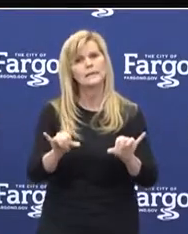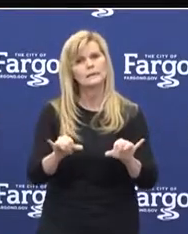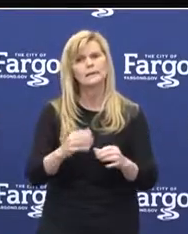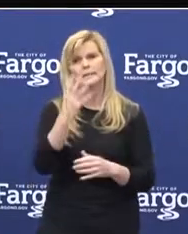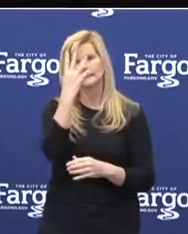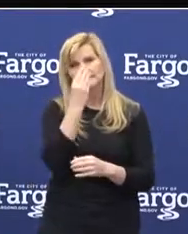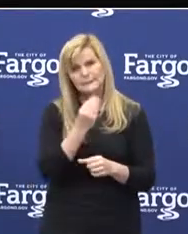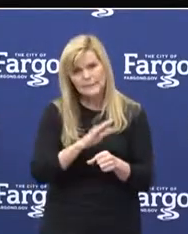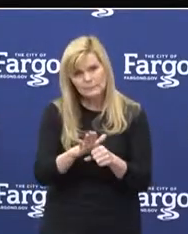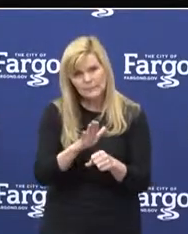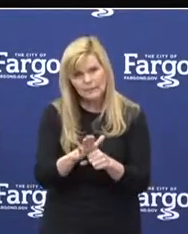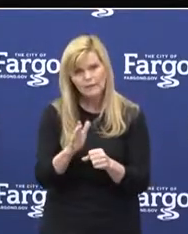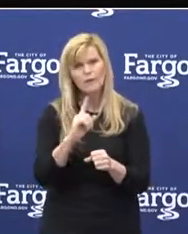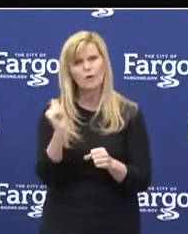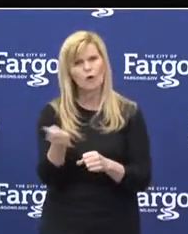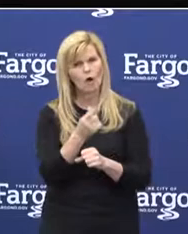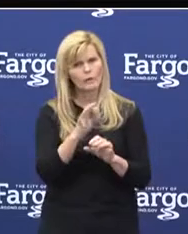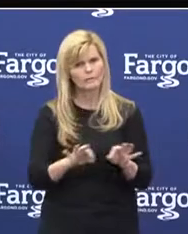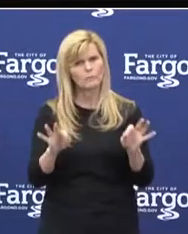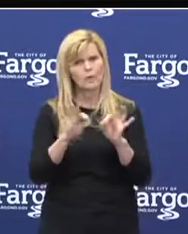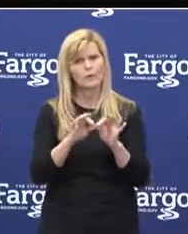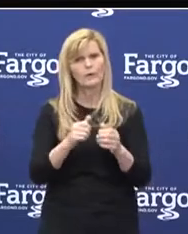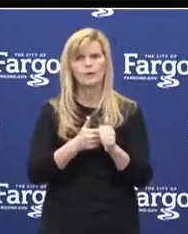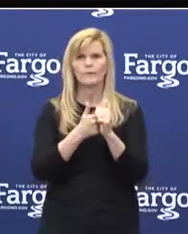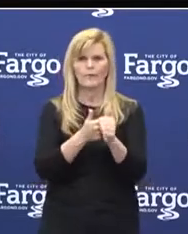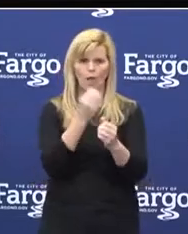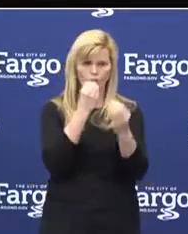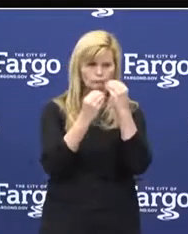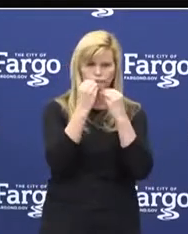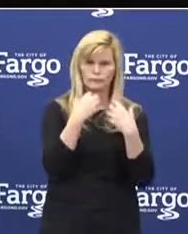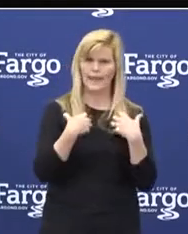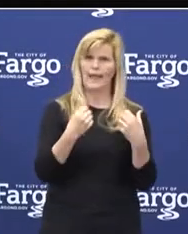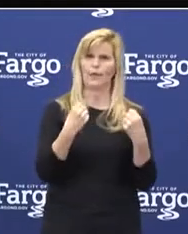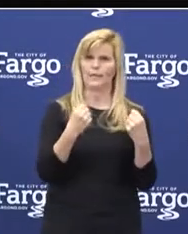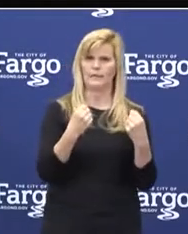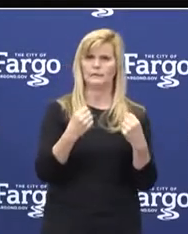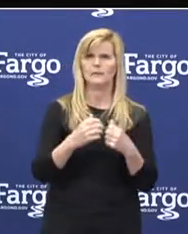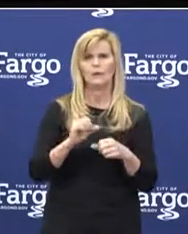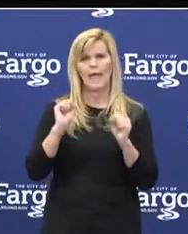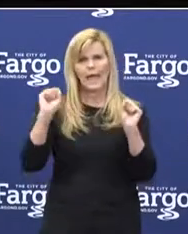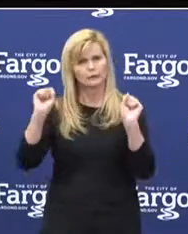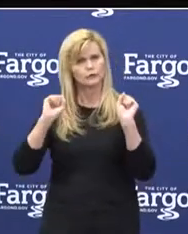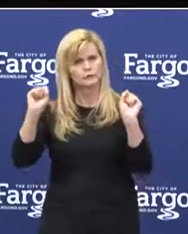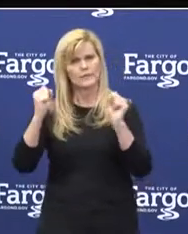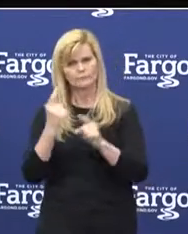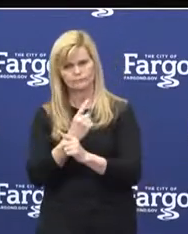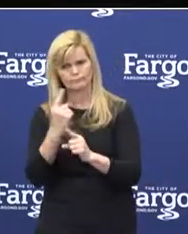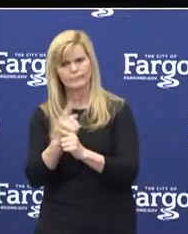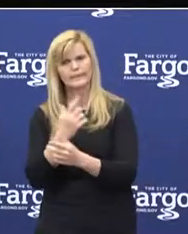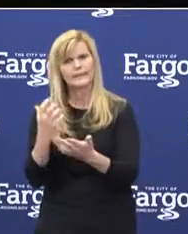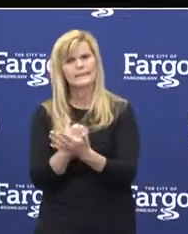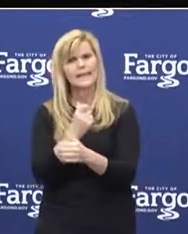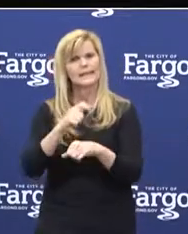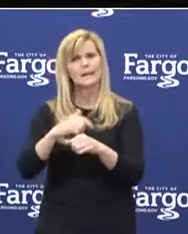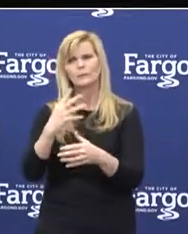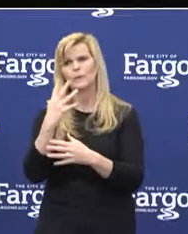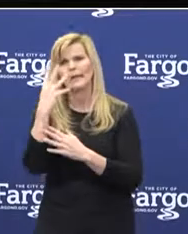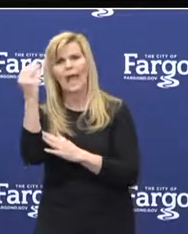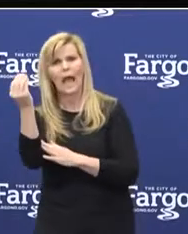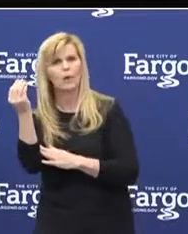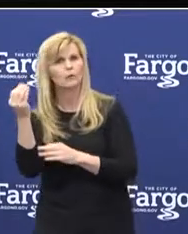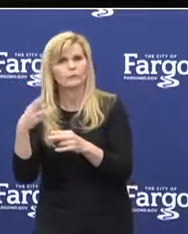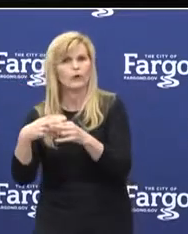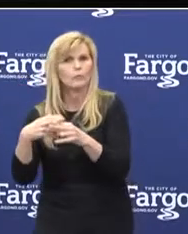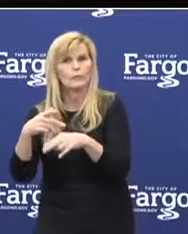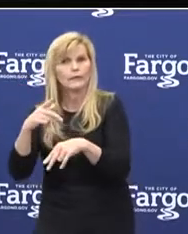sleep, follow a good healthy diet, regular exercise, make sure you take time every day to get out even for just a